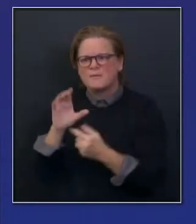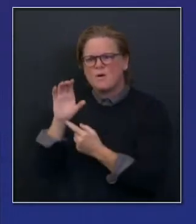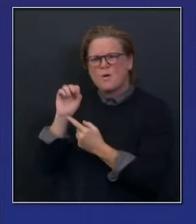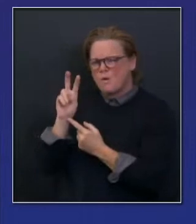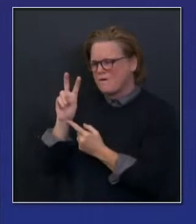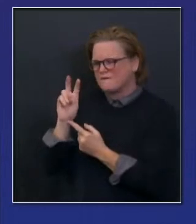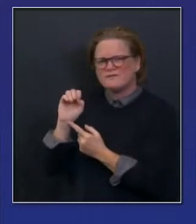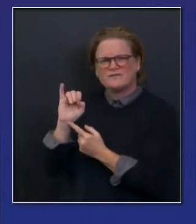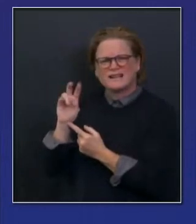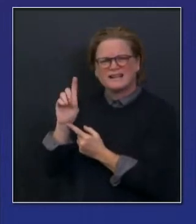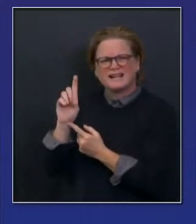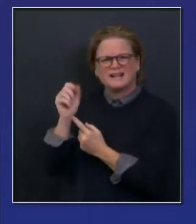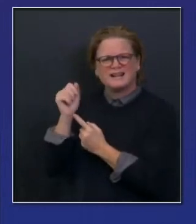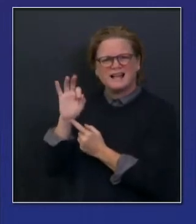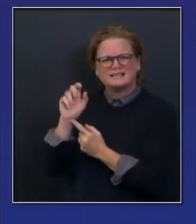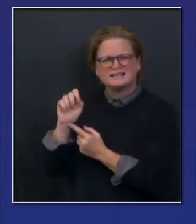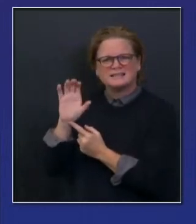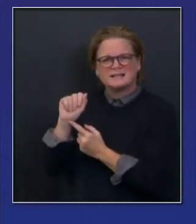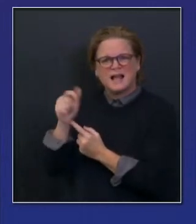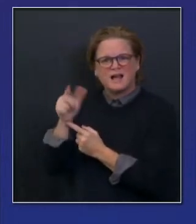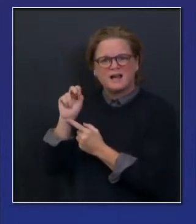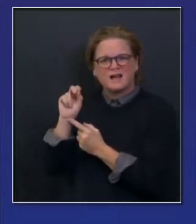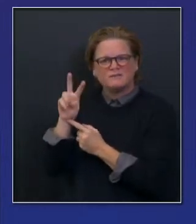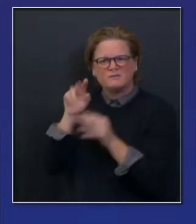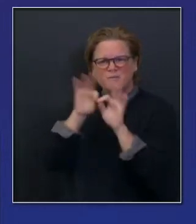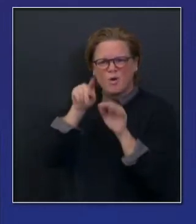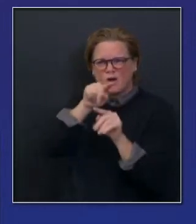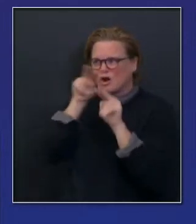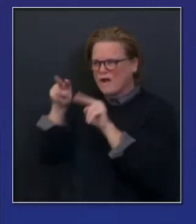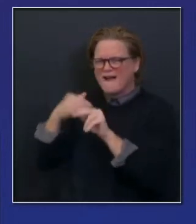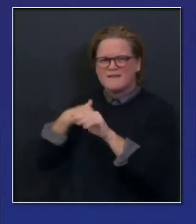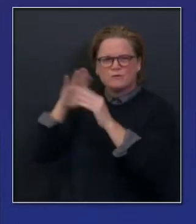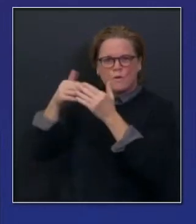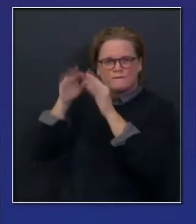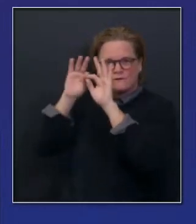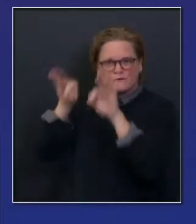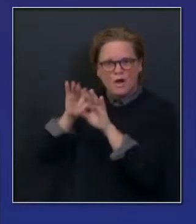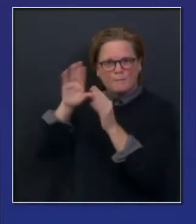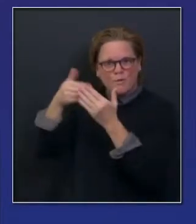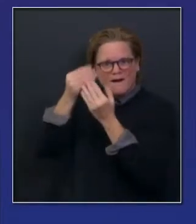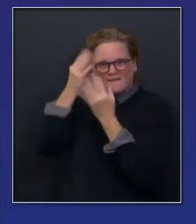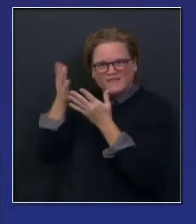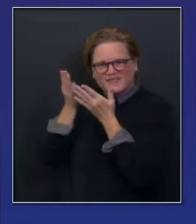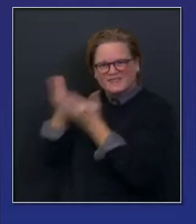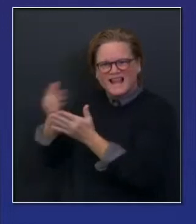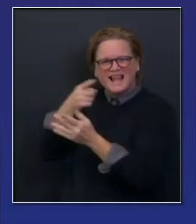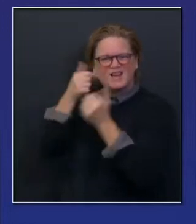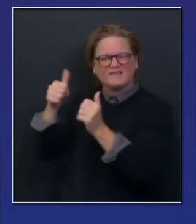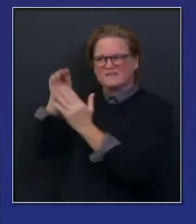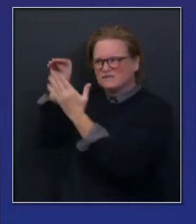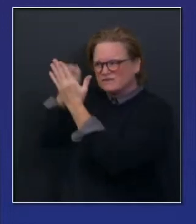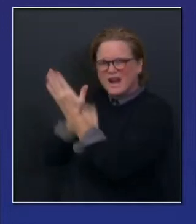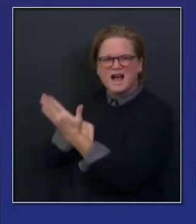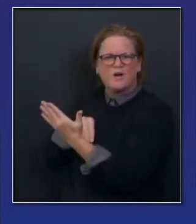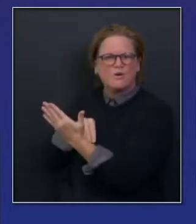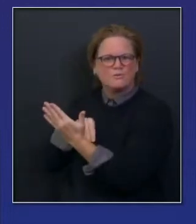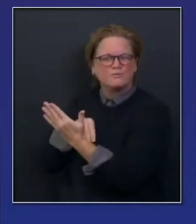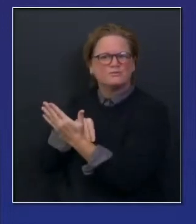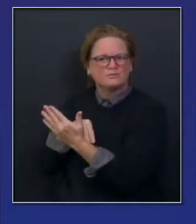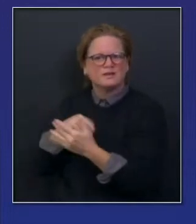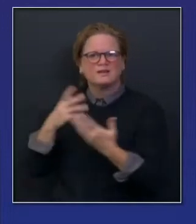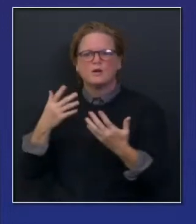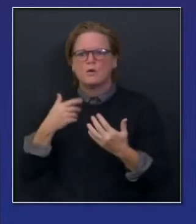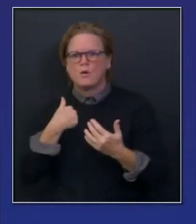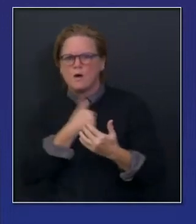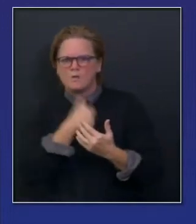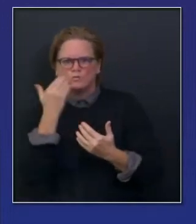COVID19.ca.gov website, and avail us of the information, your expertise, your experience, your licenses,